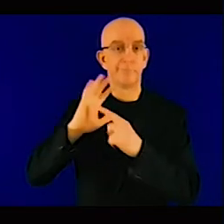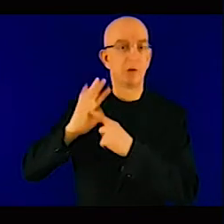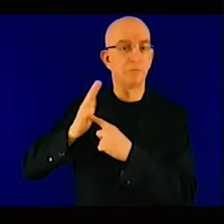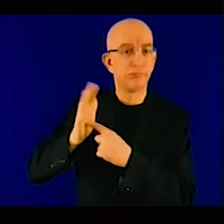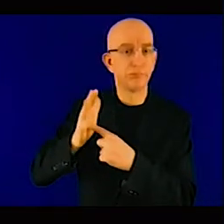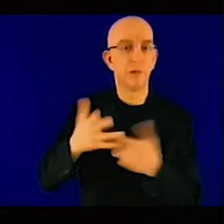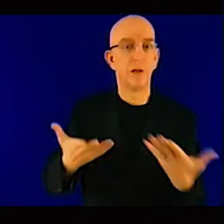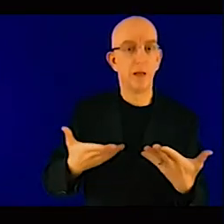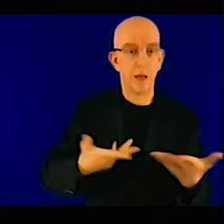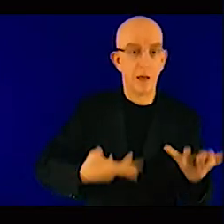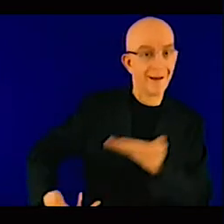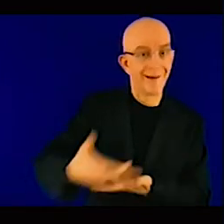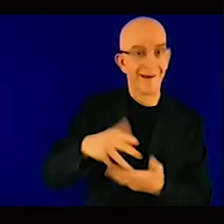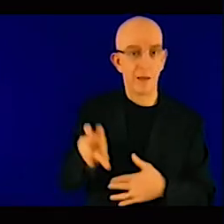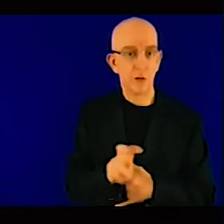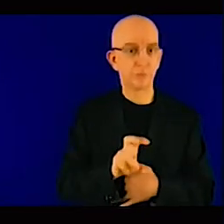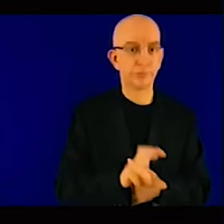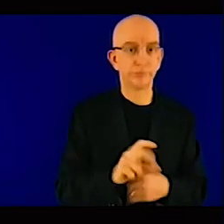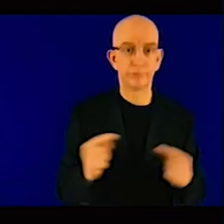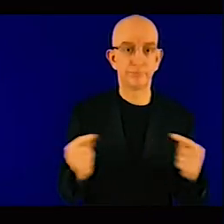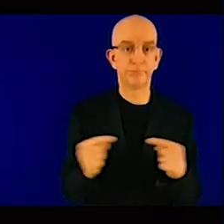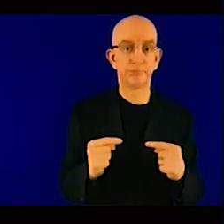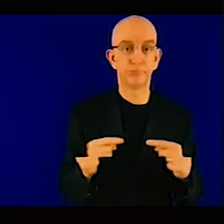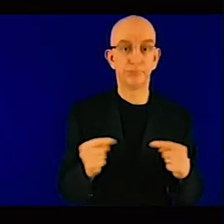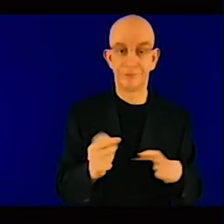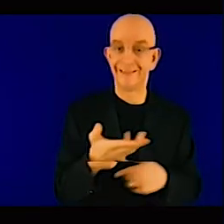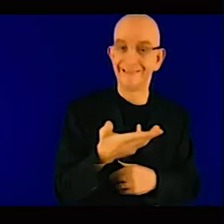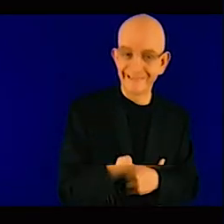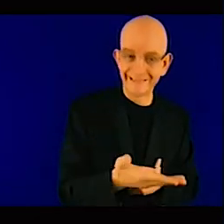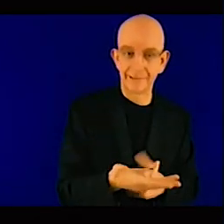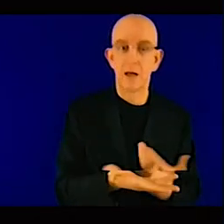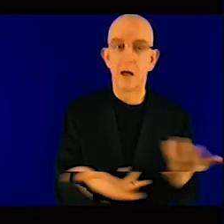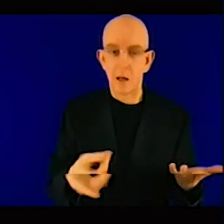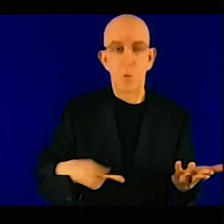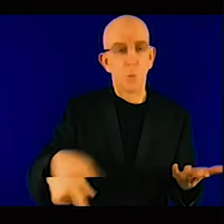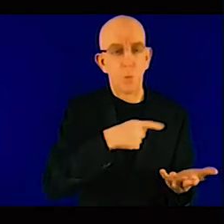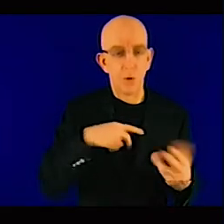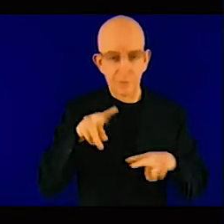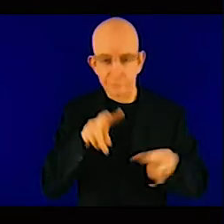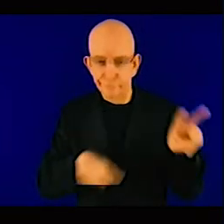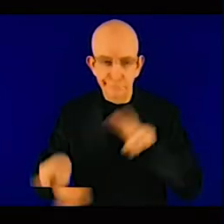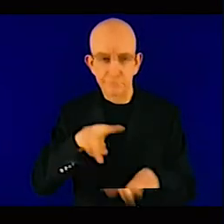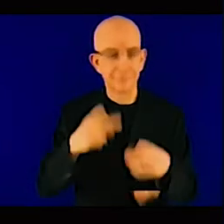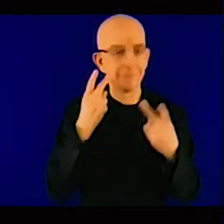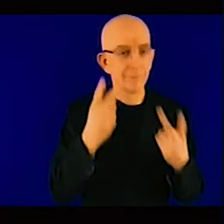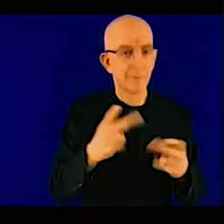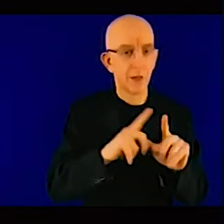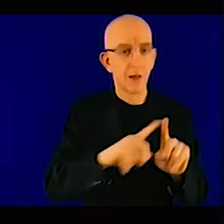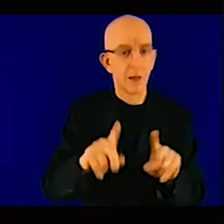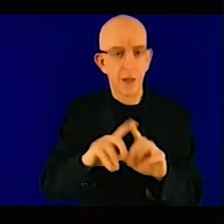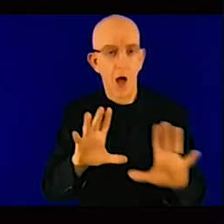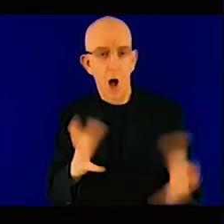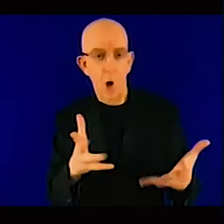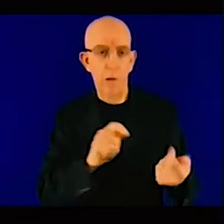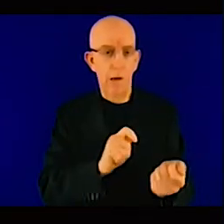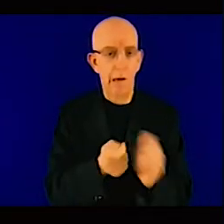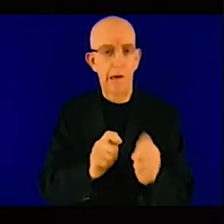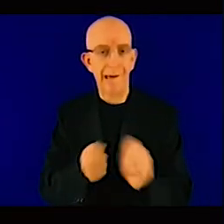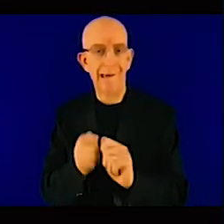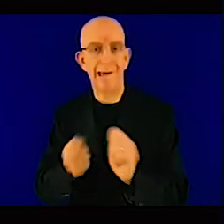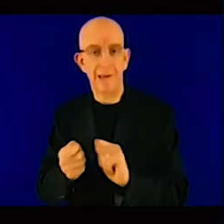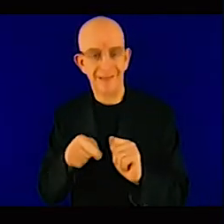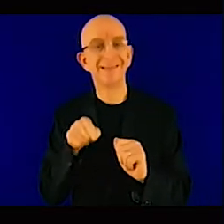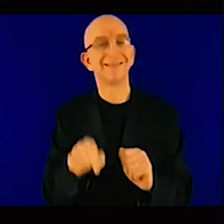each of these sectors, we realized that most of these adaptation strategies cannot take place without